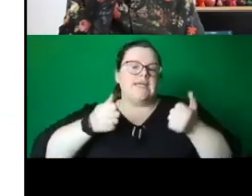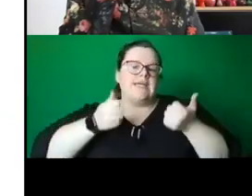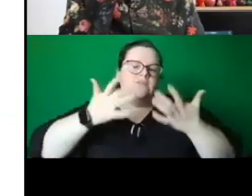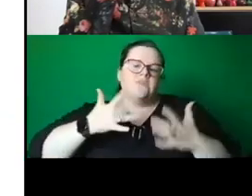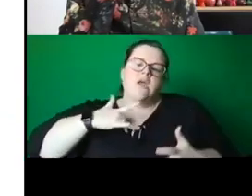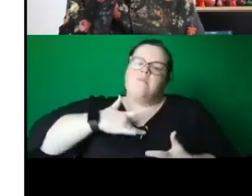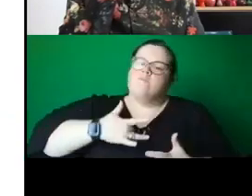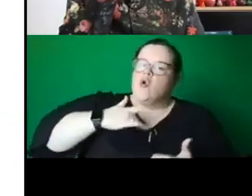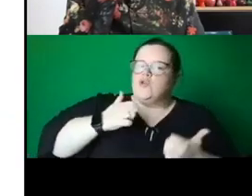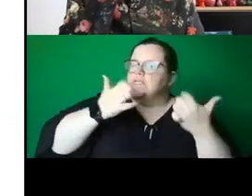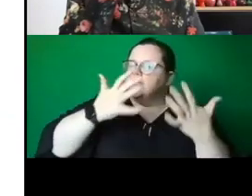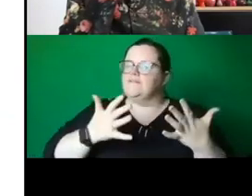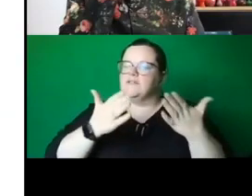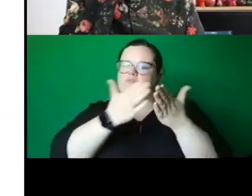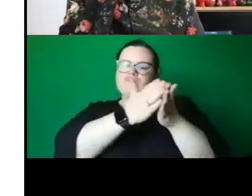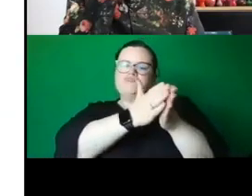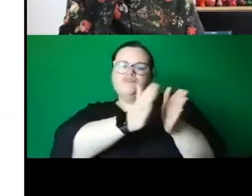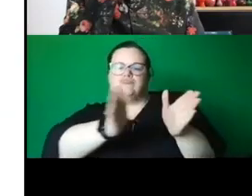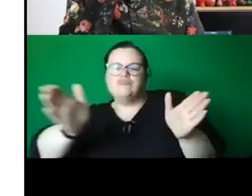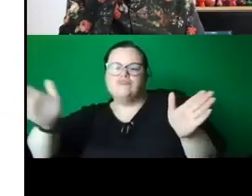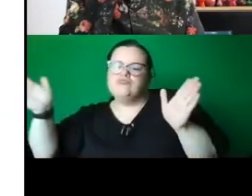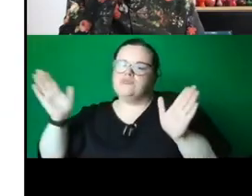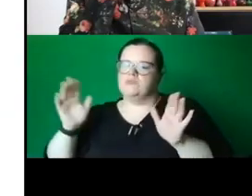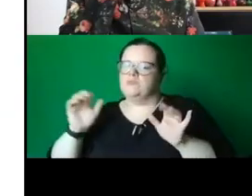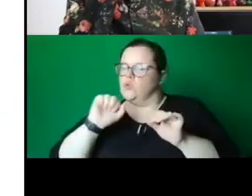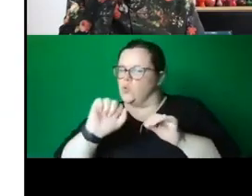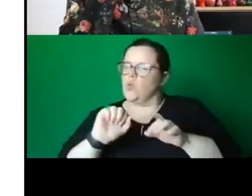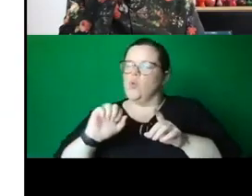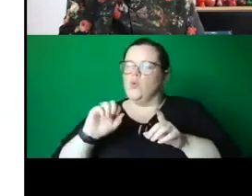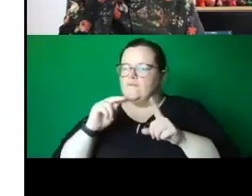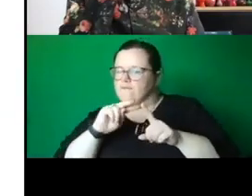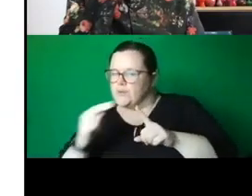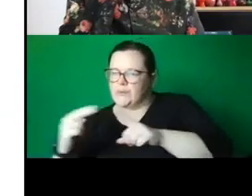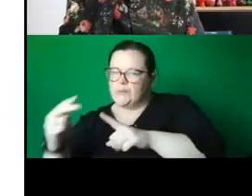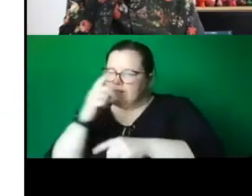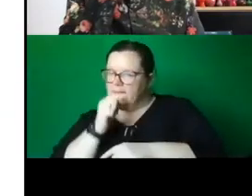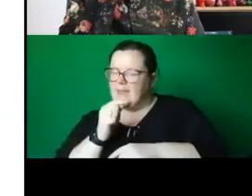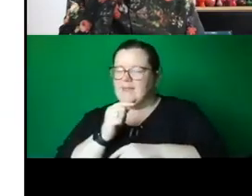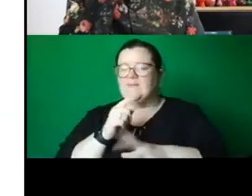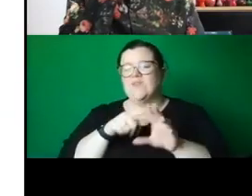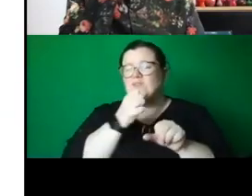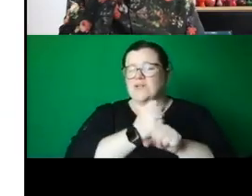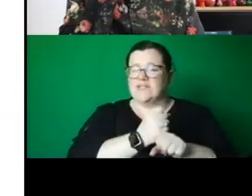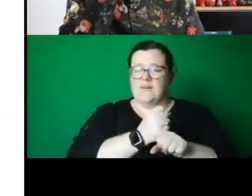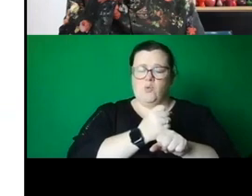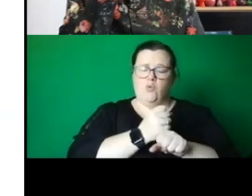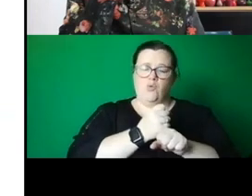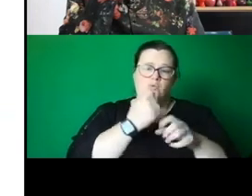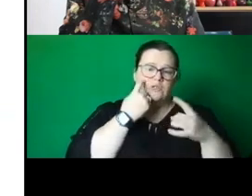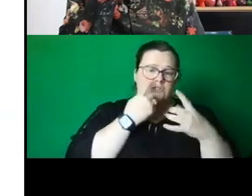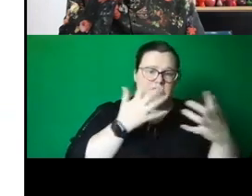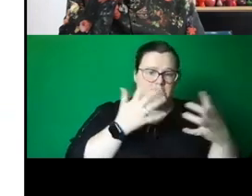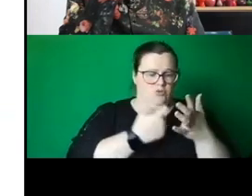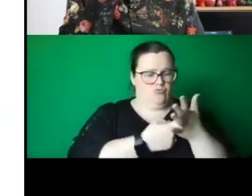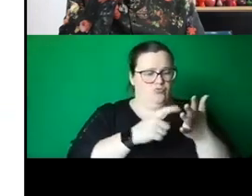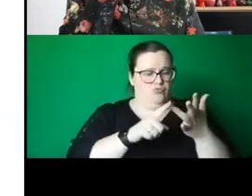and I guess it even started with this Royal Parade when I was wheeling these structures around the South Bank. The clatter of the